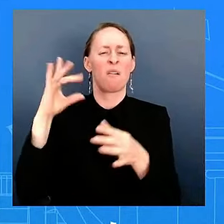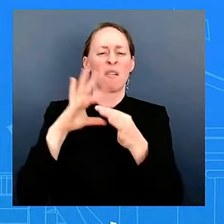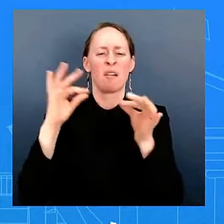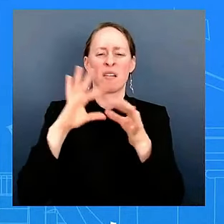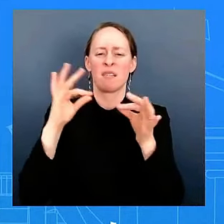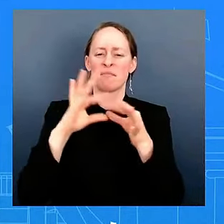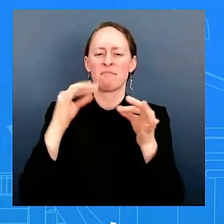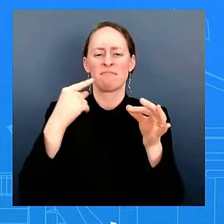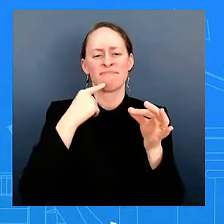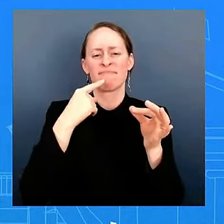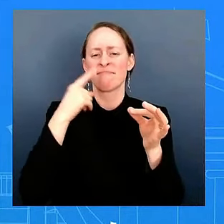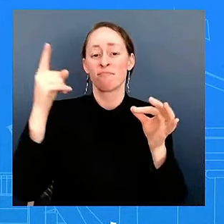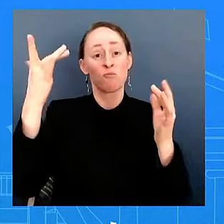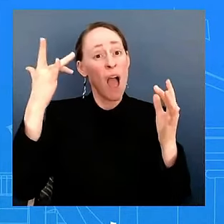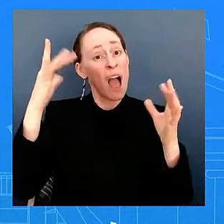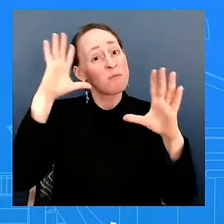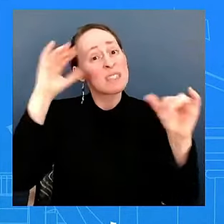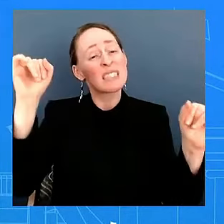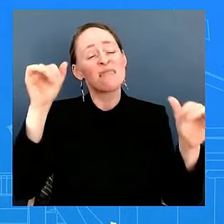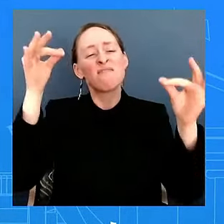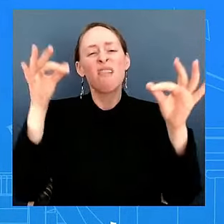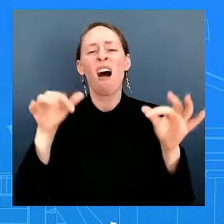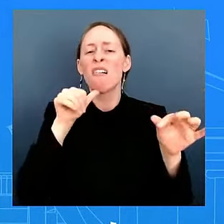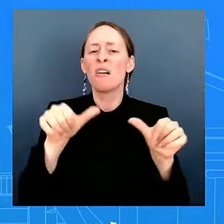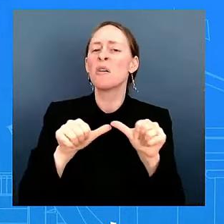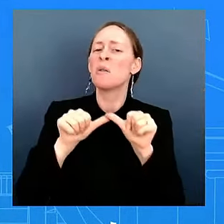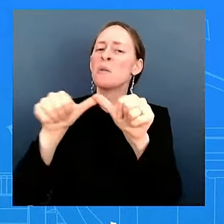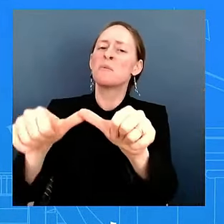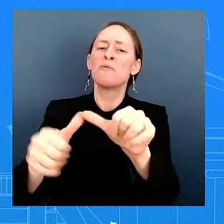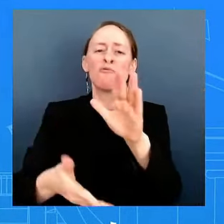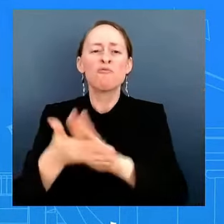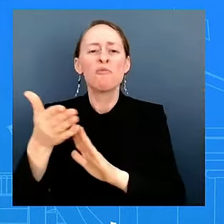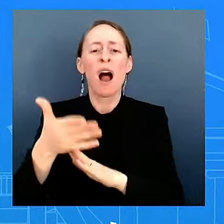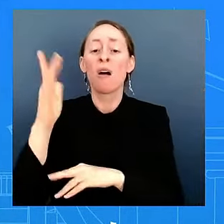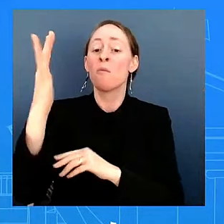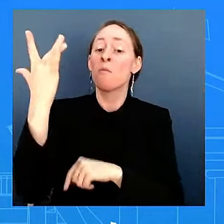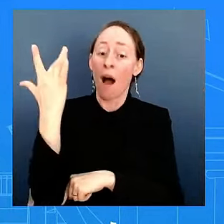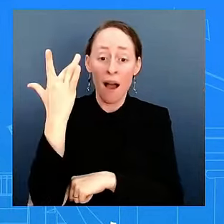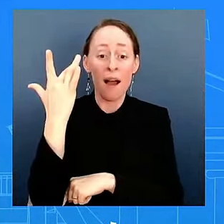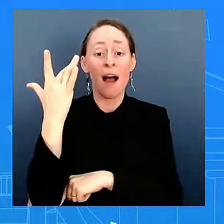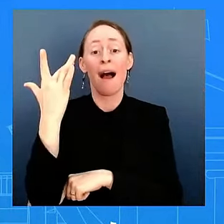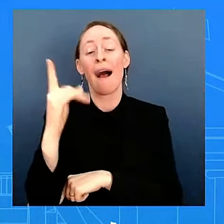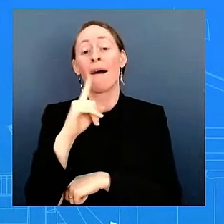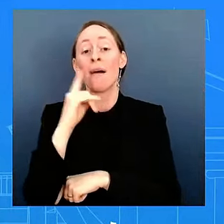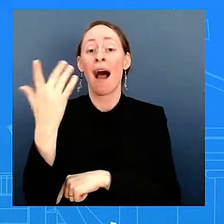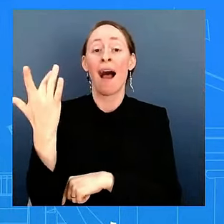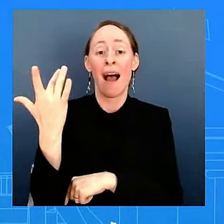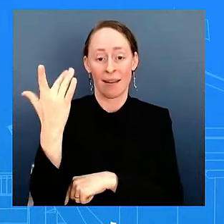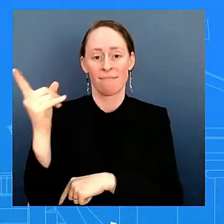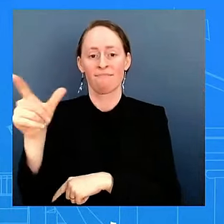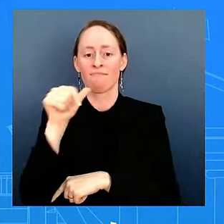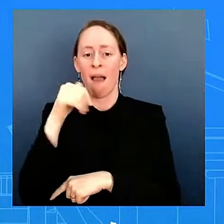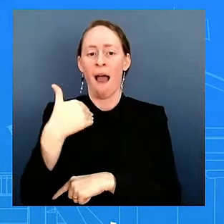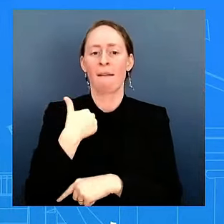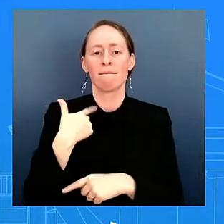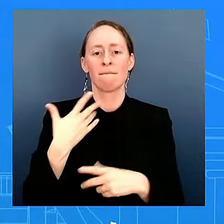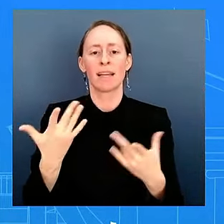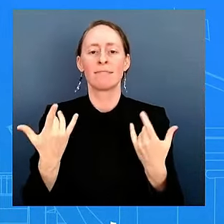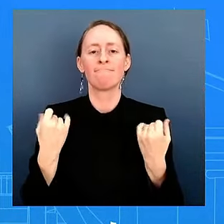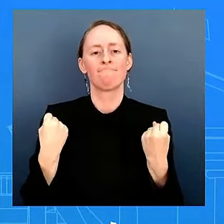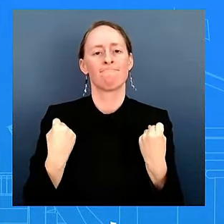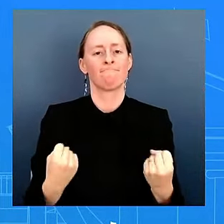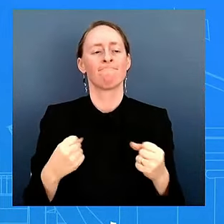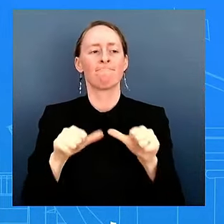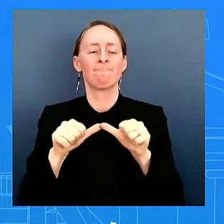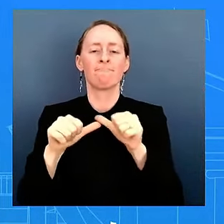well, entirely, I suppose, because of a lack of, quote, stamina to serve for another four years,